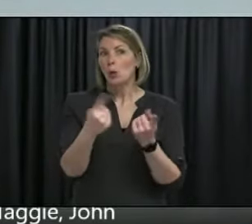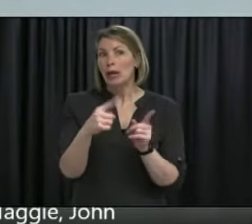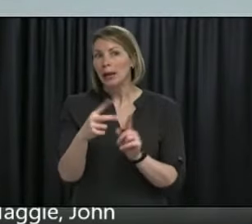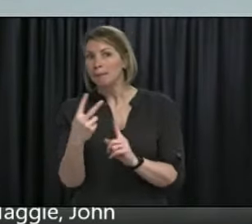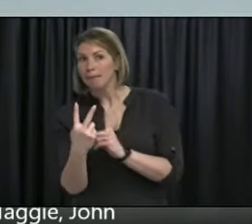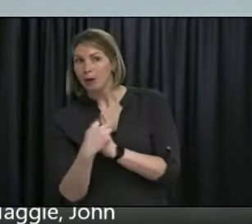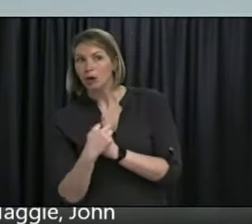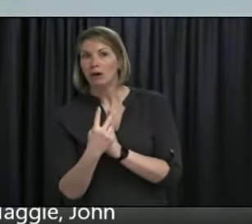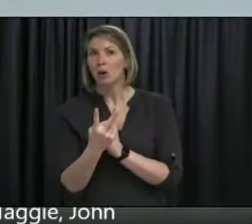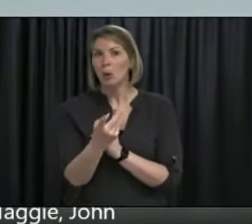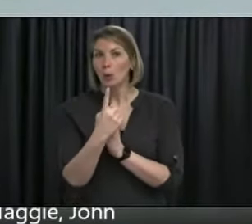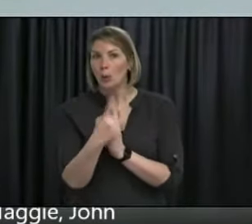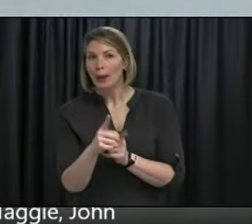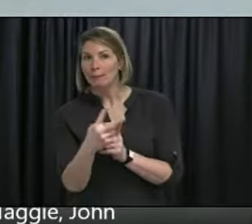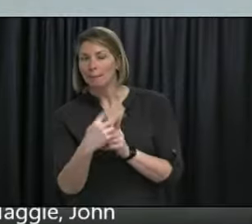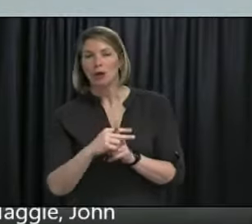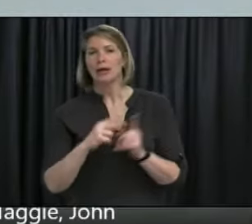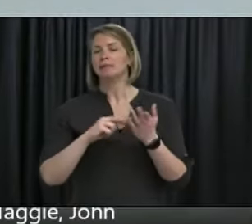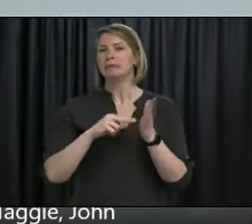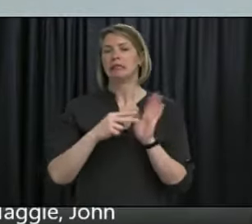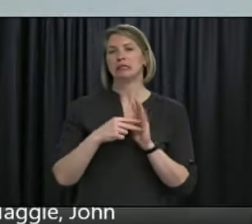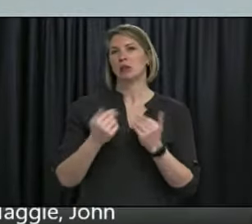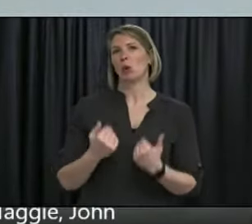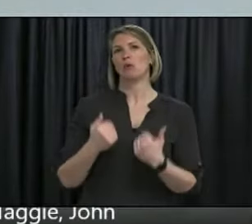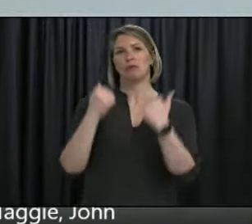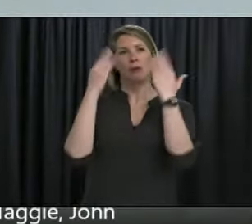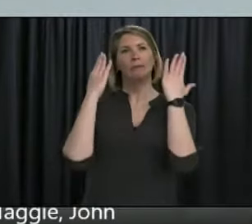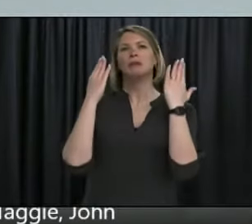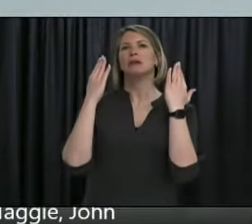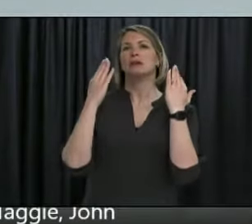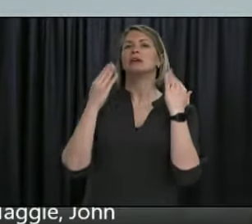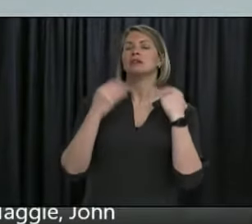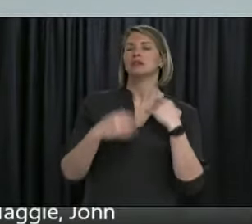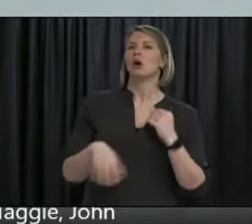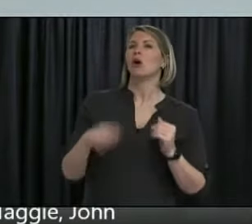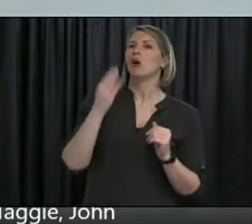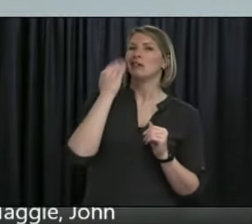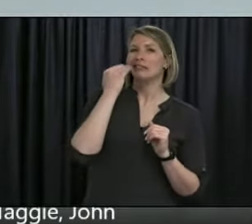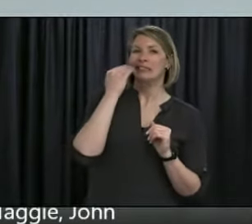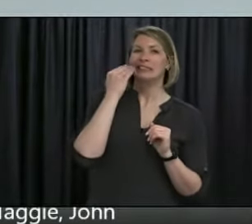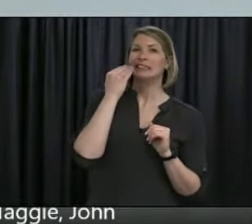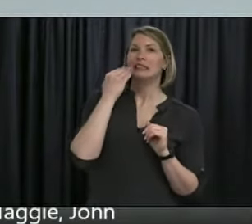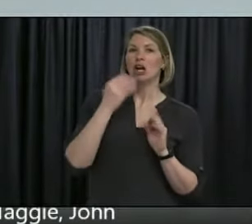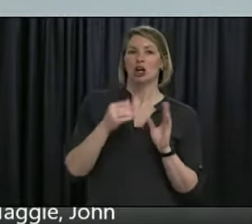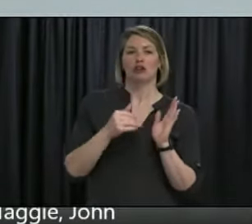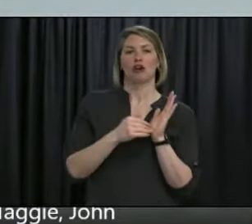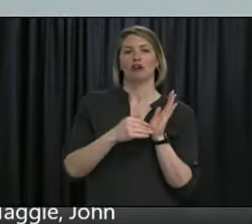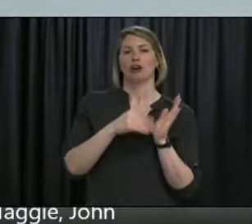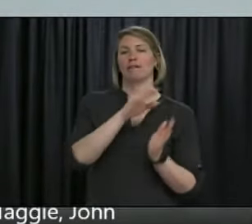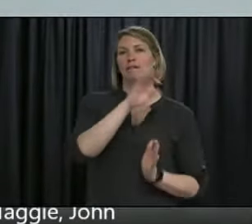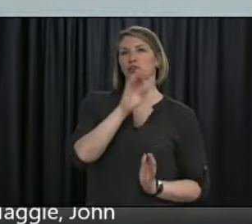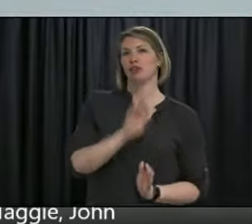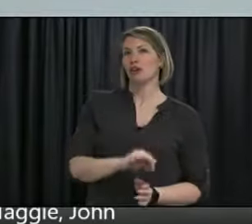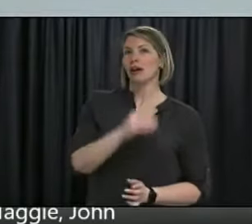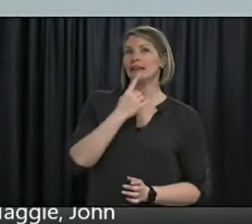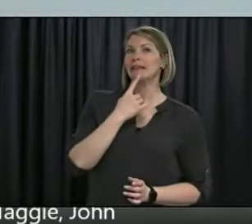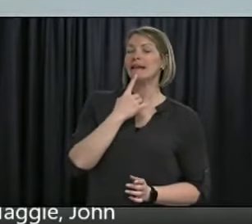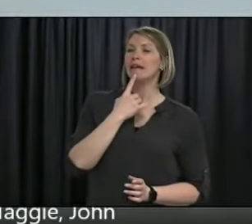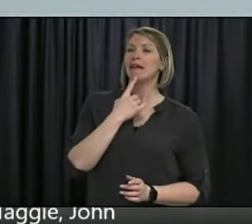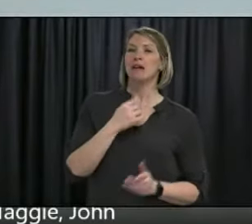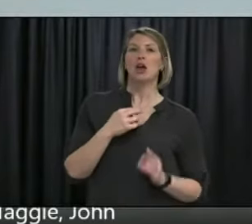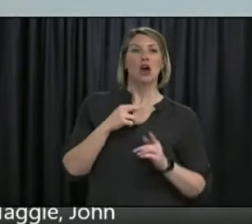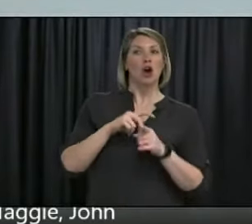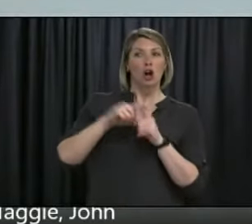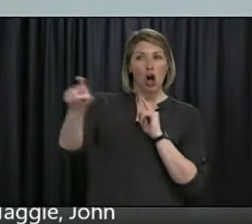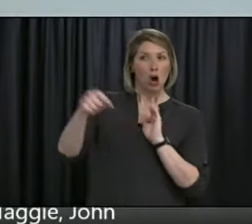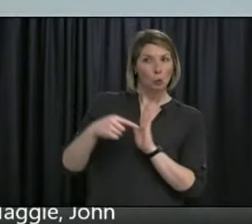taxing. Uh, so, uh, that's part of Dr. Fitzgerald's comment on mine about using the phones appropriately.